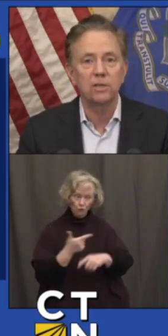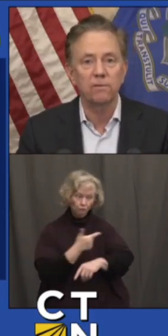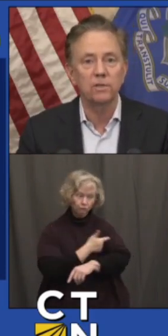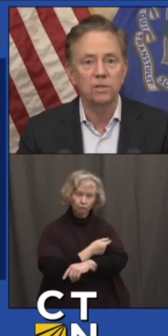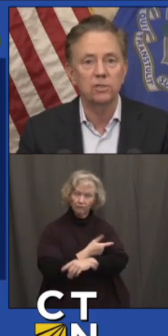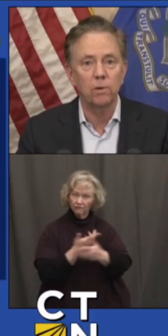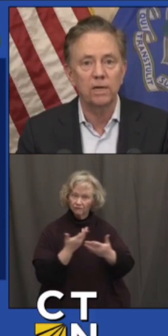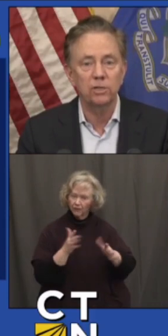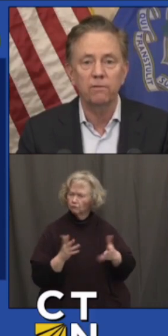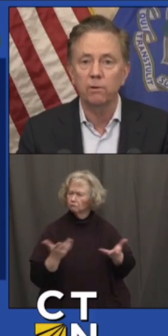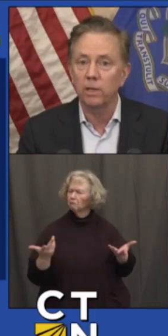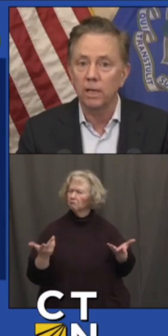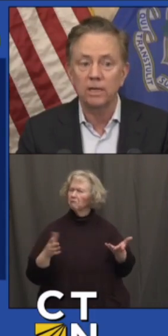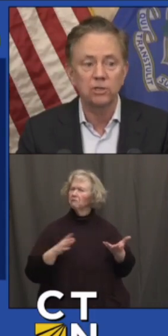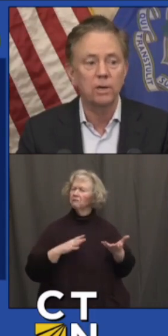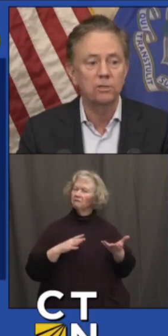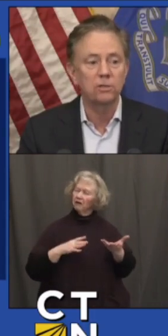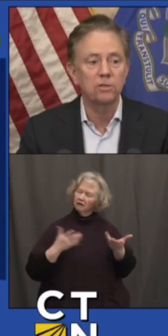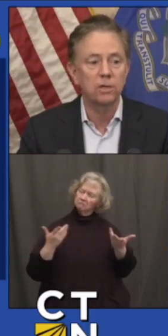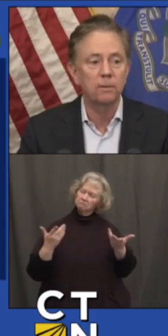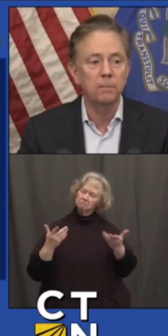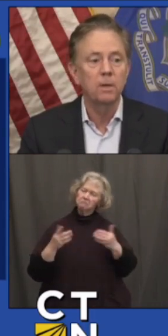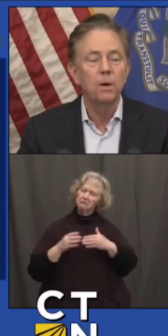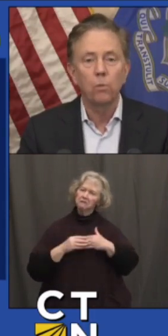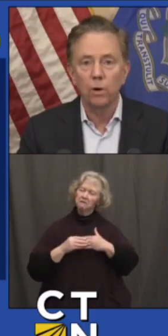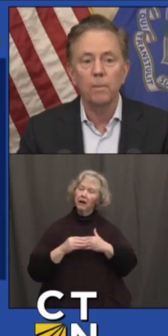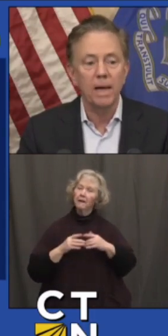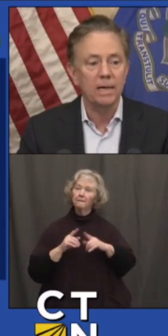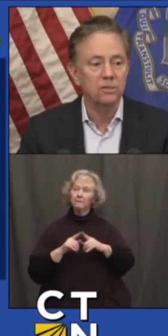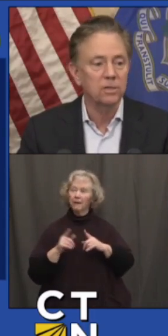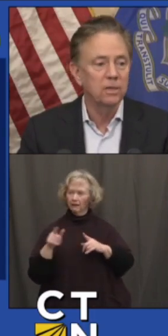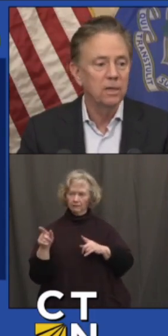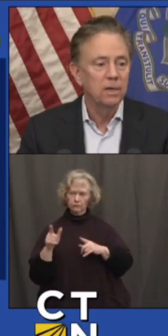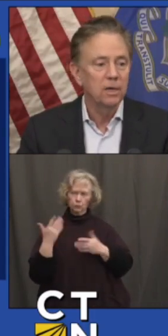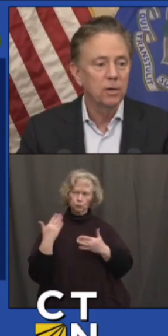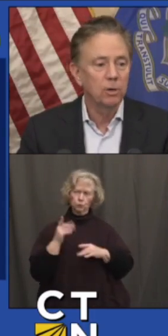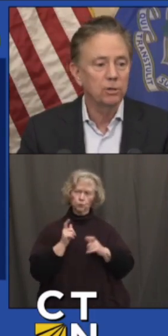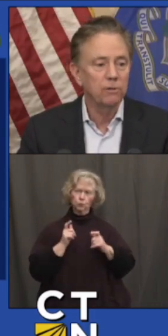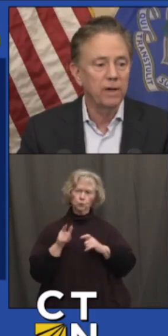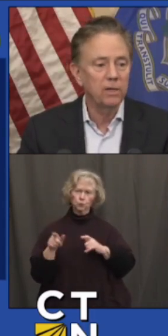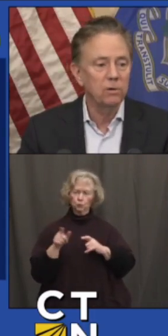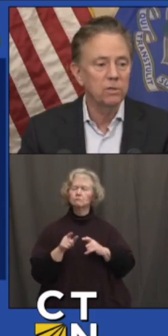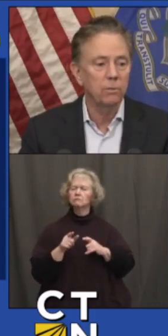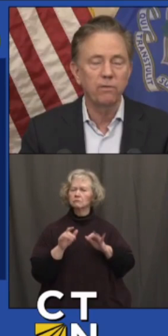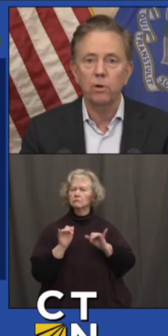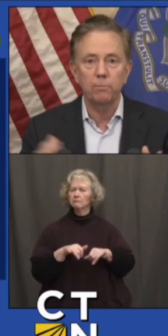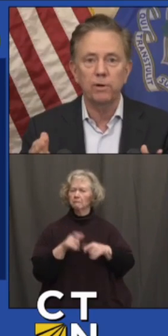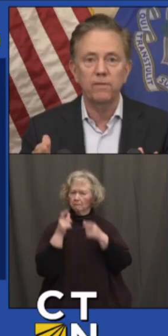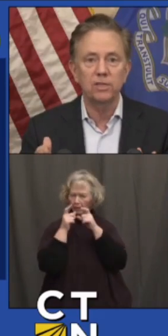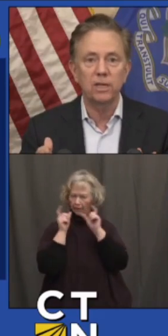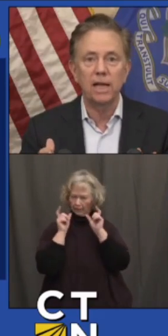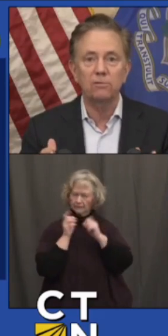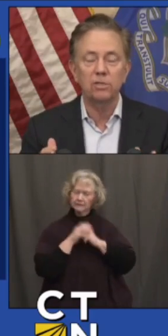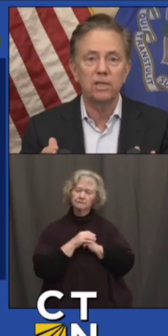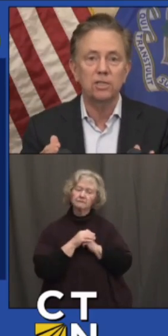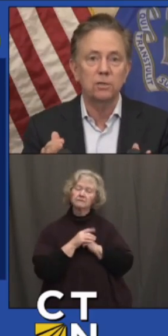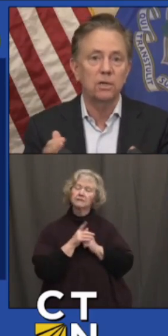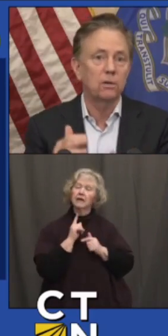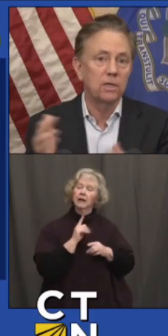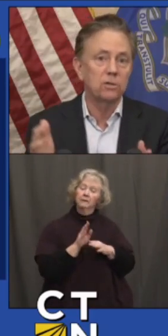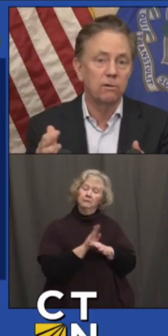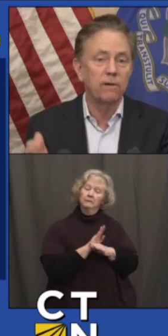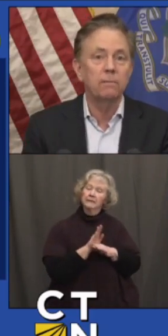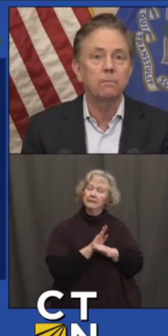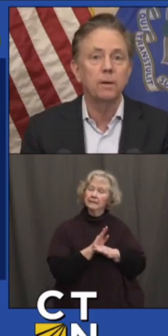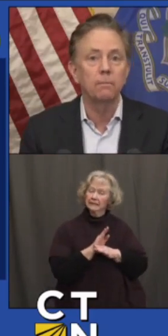obviously it's a different situation. If you're with a lot of strangers, wear the mask. Commercial venues, we've already previously announced this.